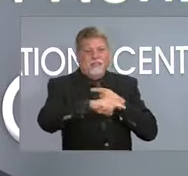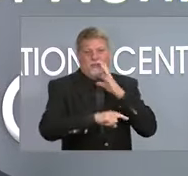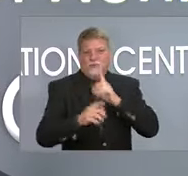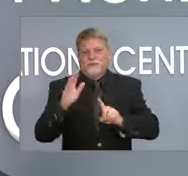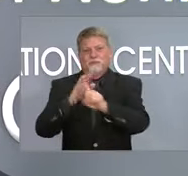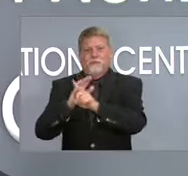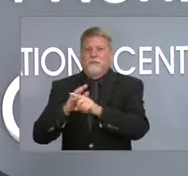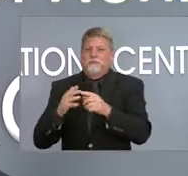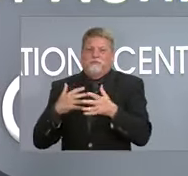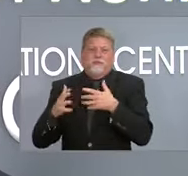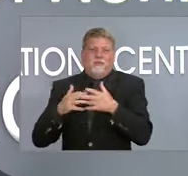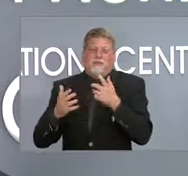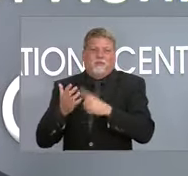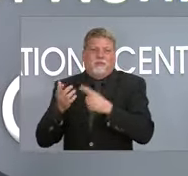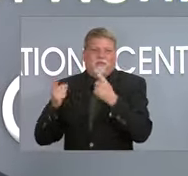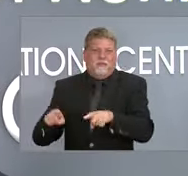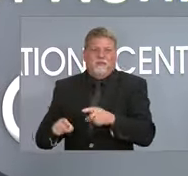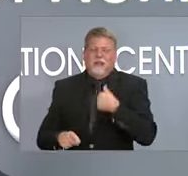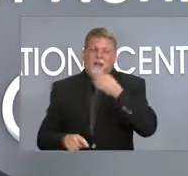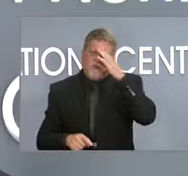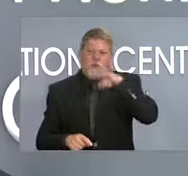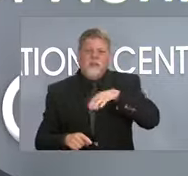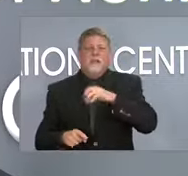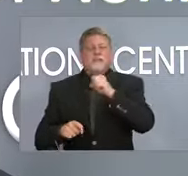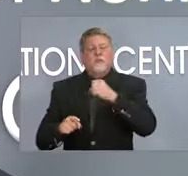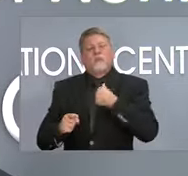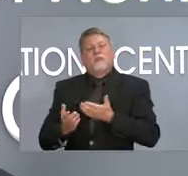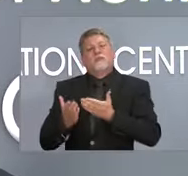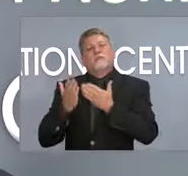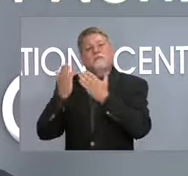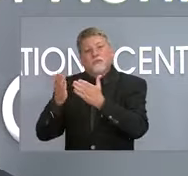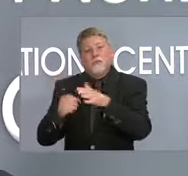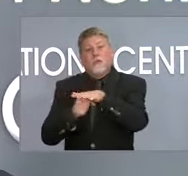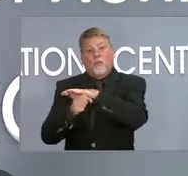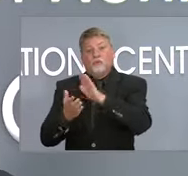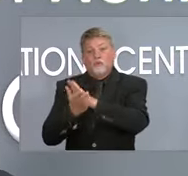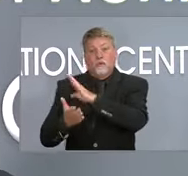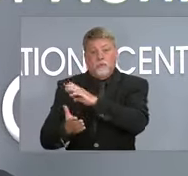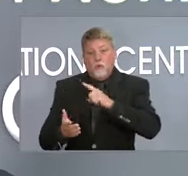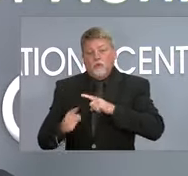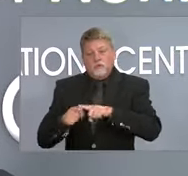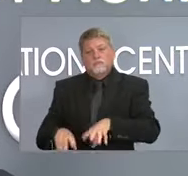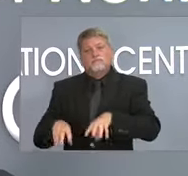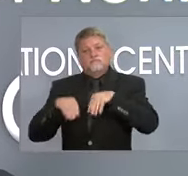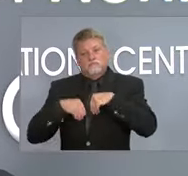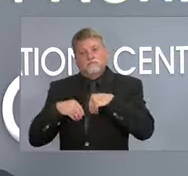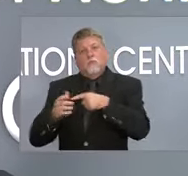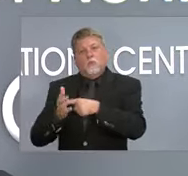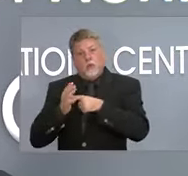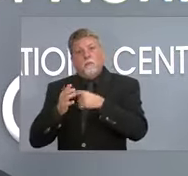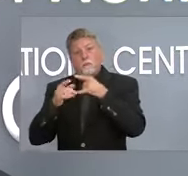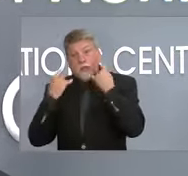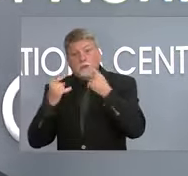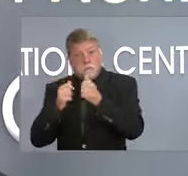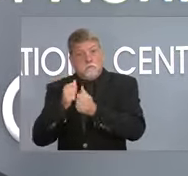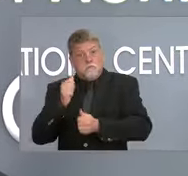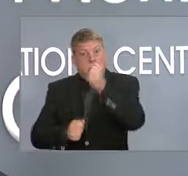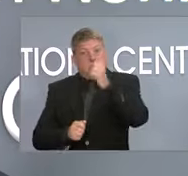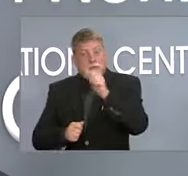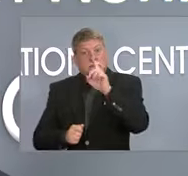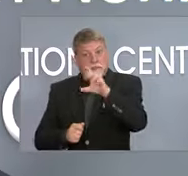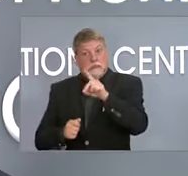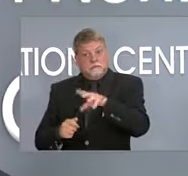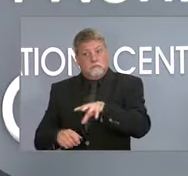encourage local boards to adopt mask. The vast majority of them have. We know, too,